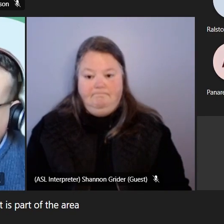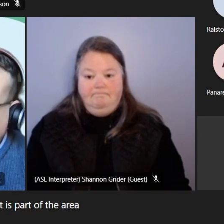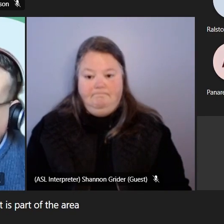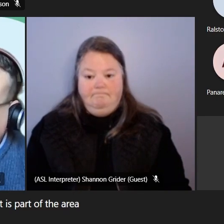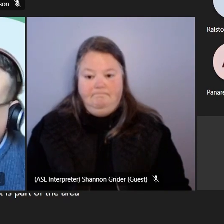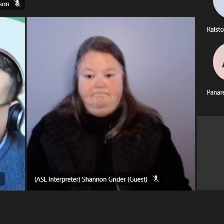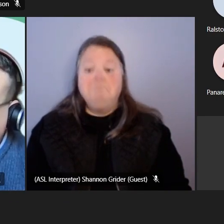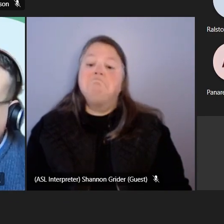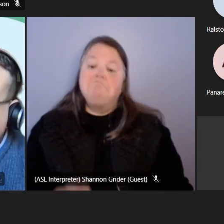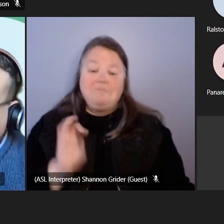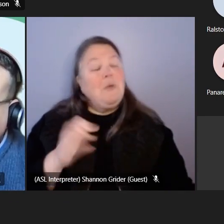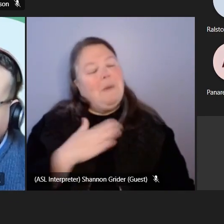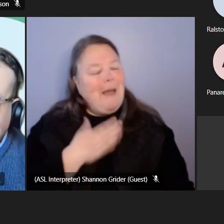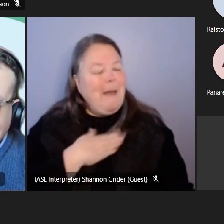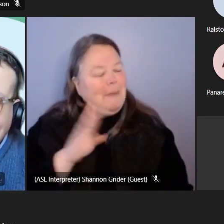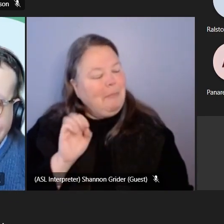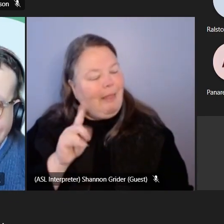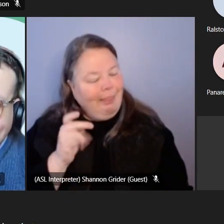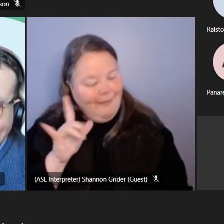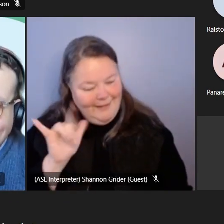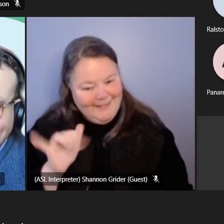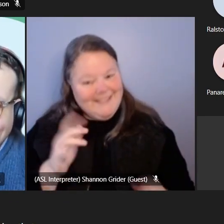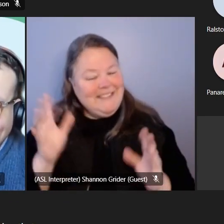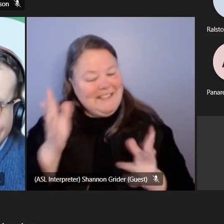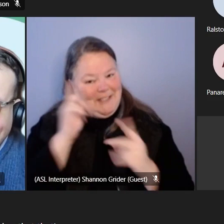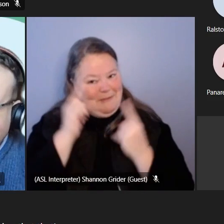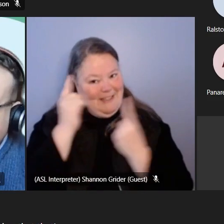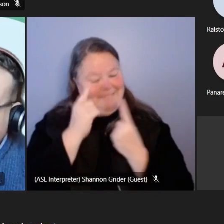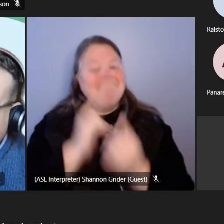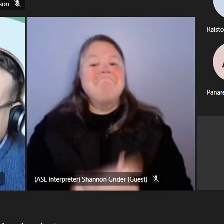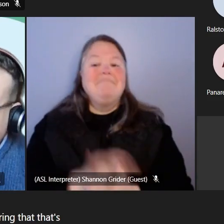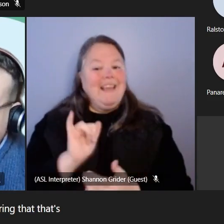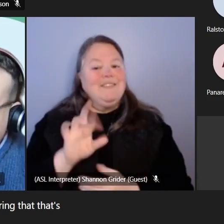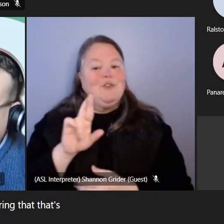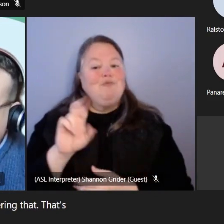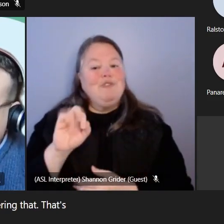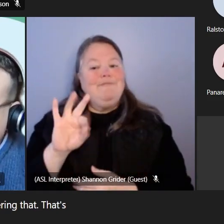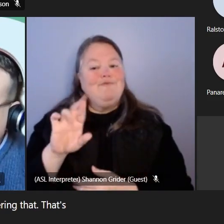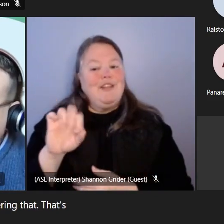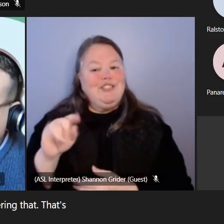well i'm happy to see bentley is considering that that's certainly refreshing